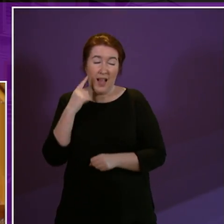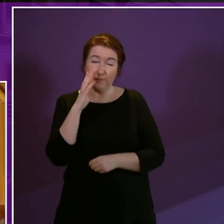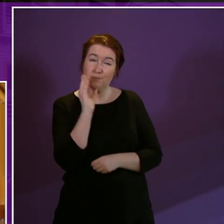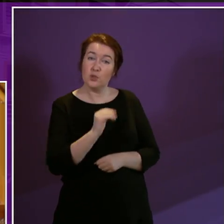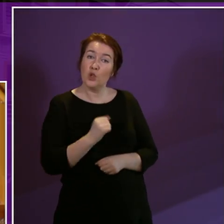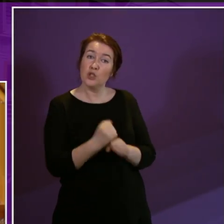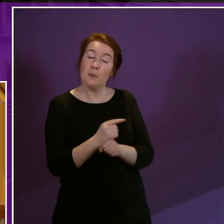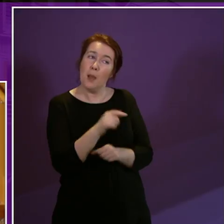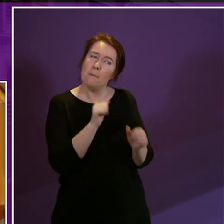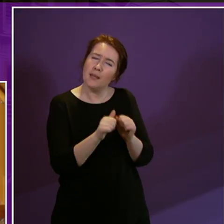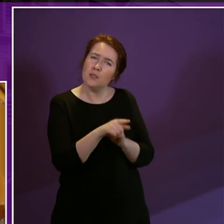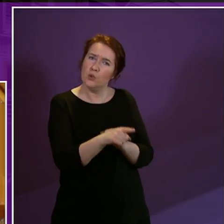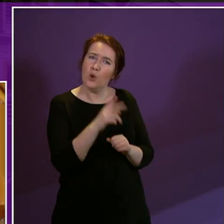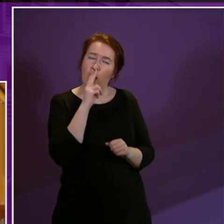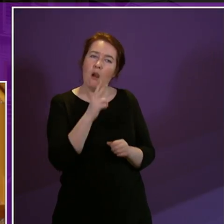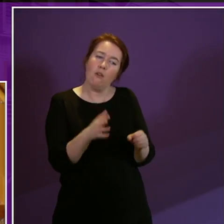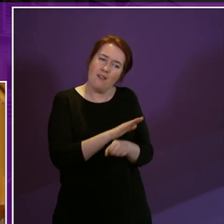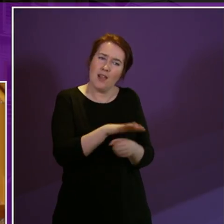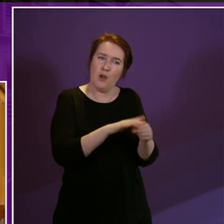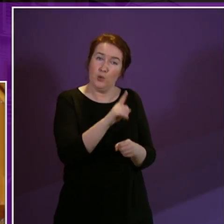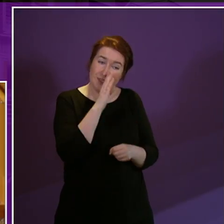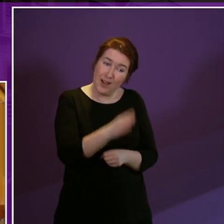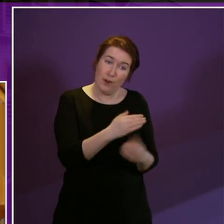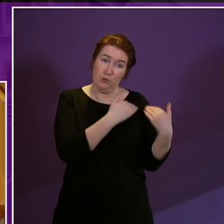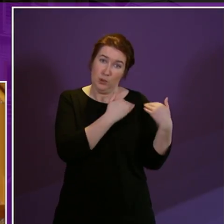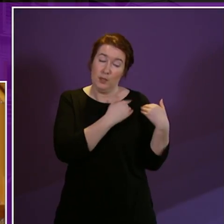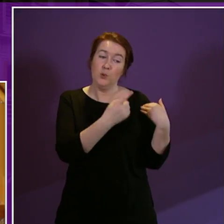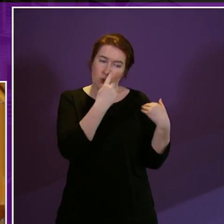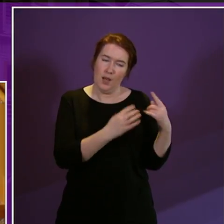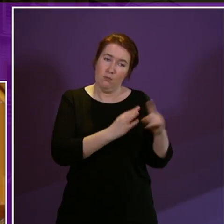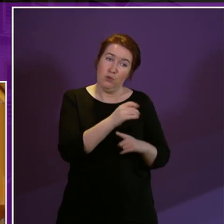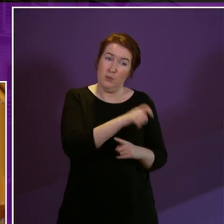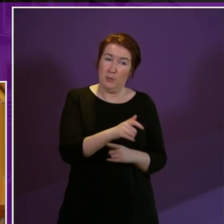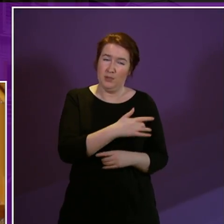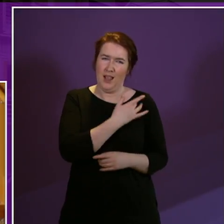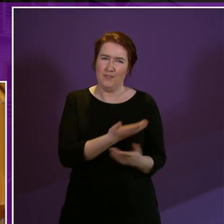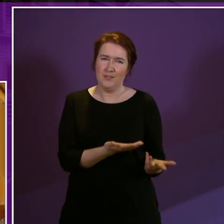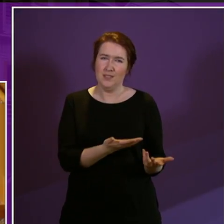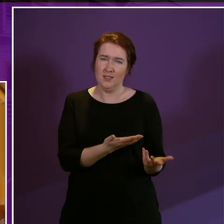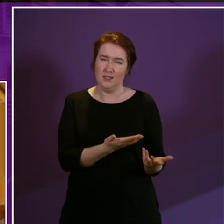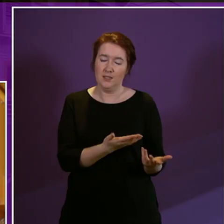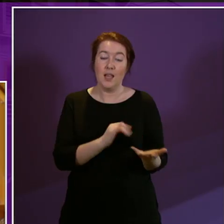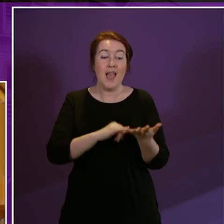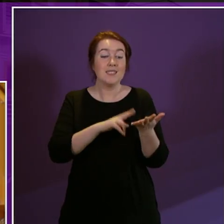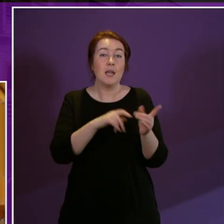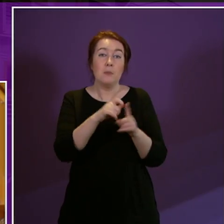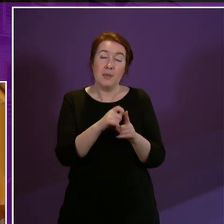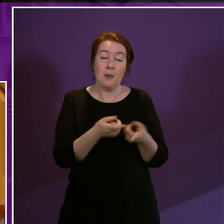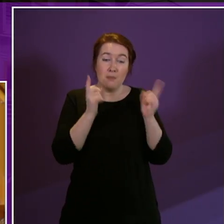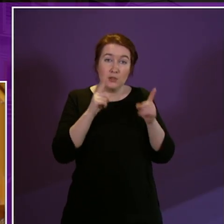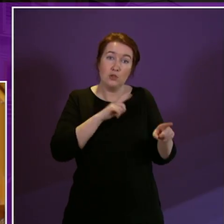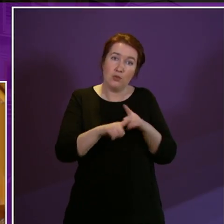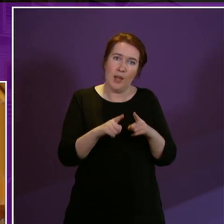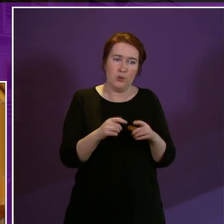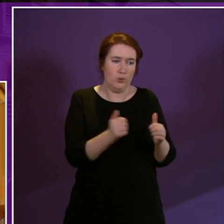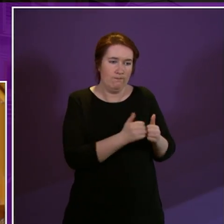on the areas where it has direct responsibility and could make a difference to people's lives if SNP Ministers are trying to build consensus on